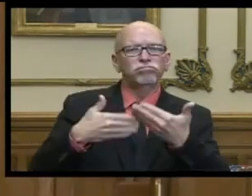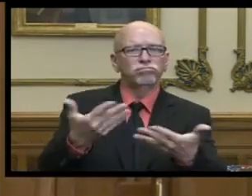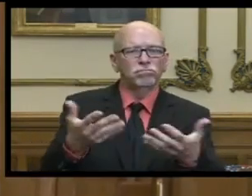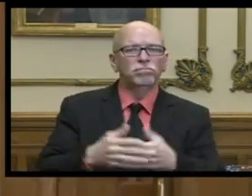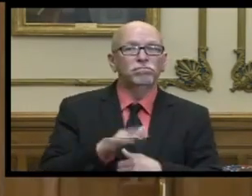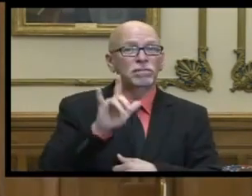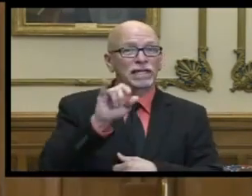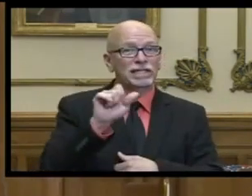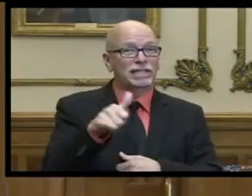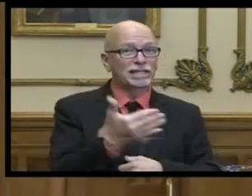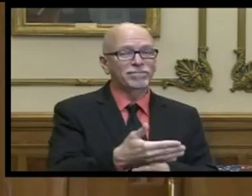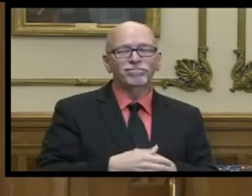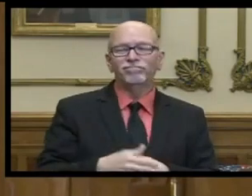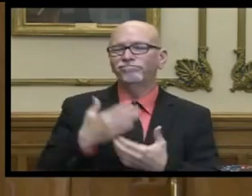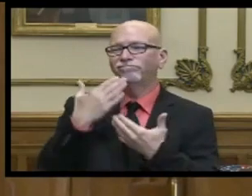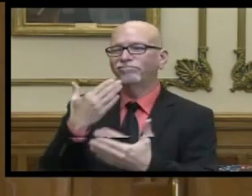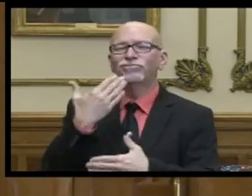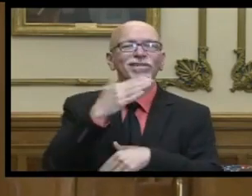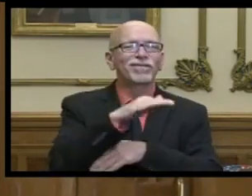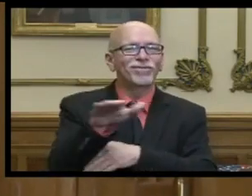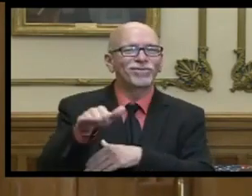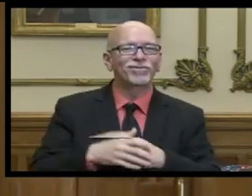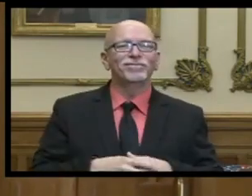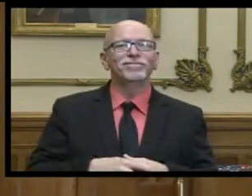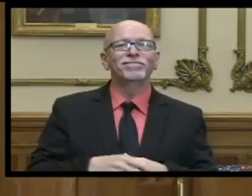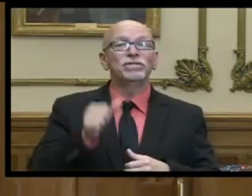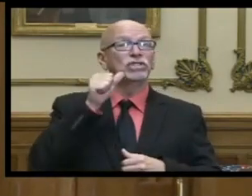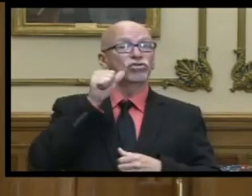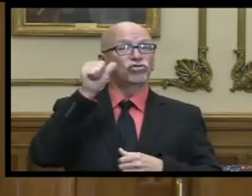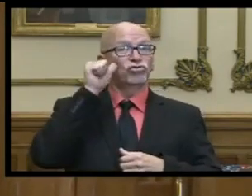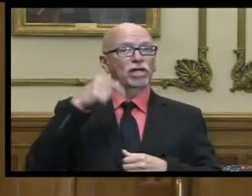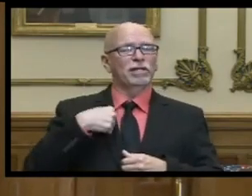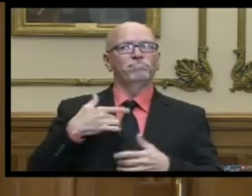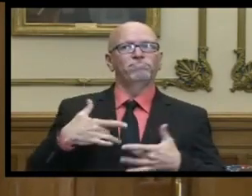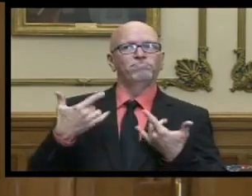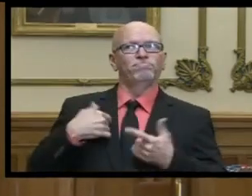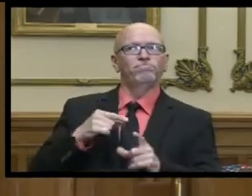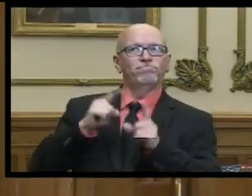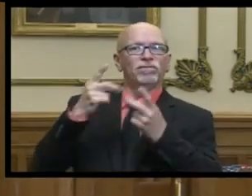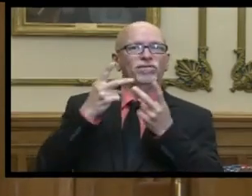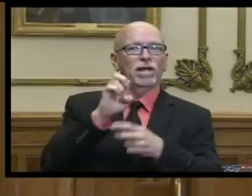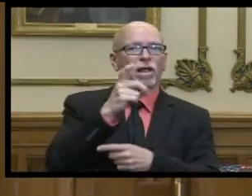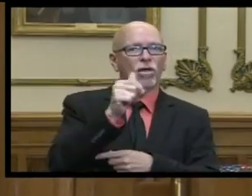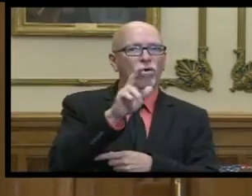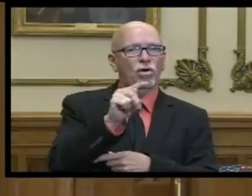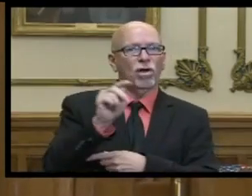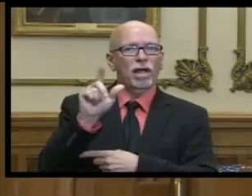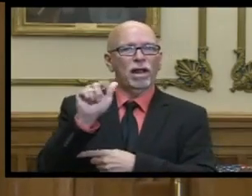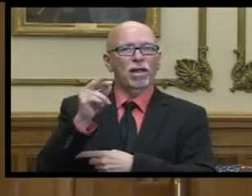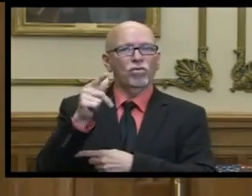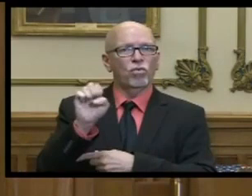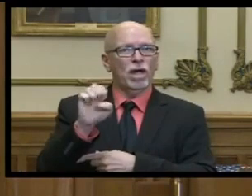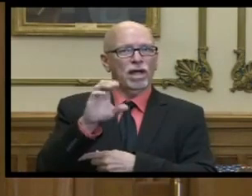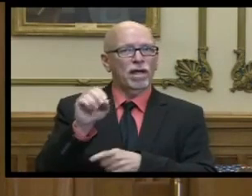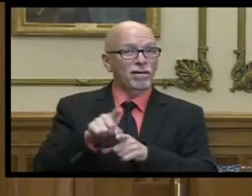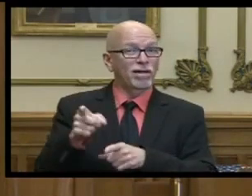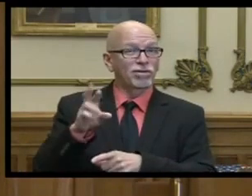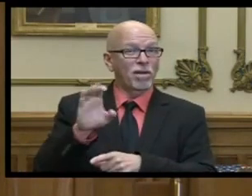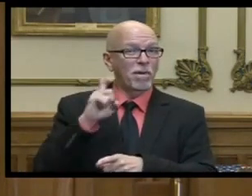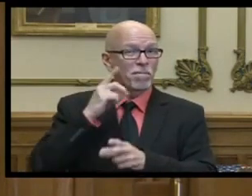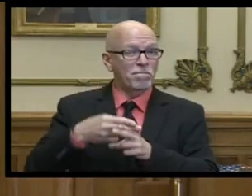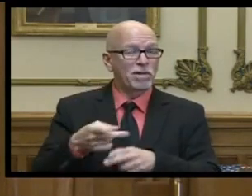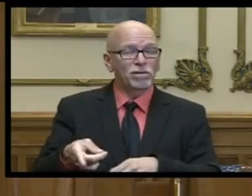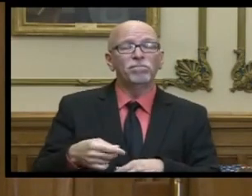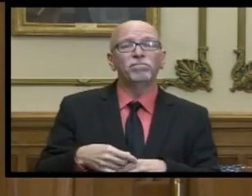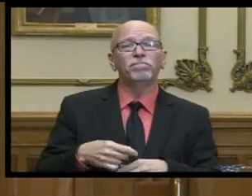lindsay thank you good afternoon yesterday i had the pleasure of visiting both elkhart and lagrange counties and as dr box mentioned